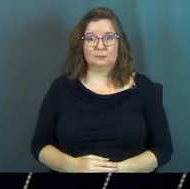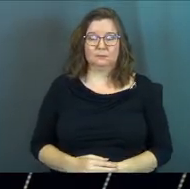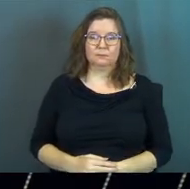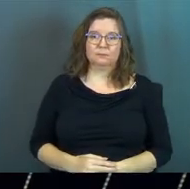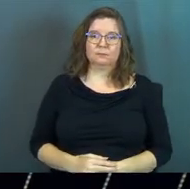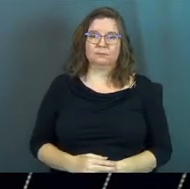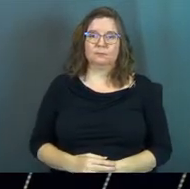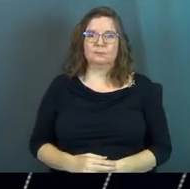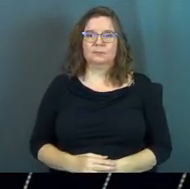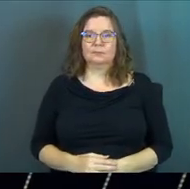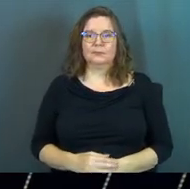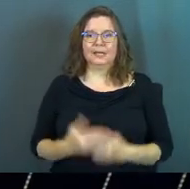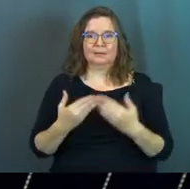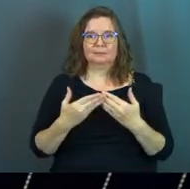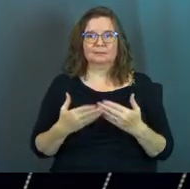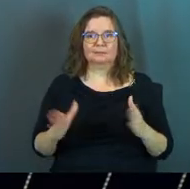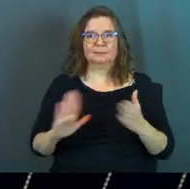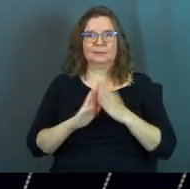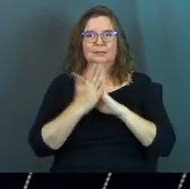It opens the door.